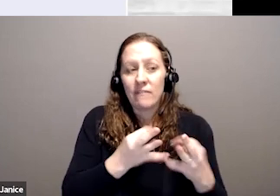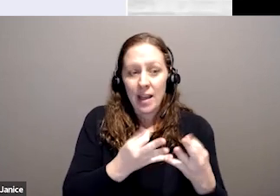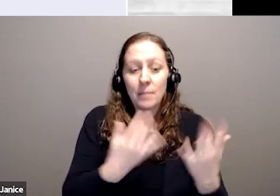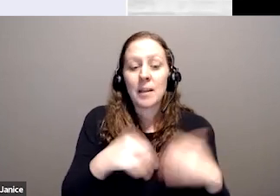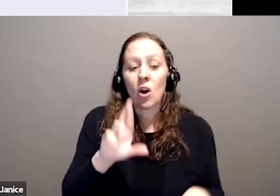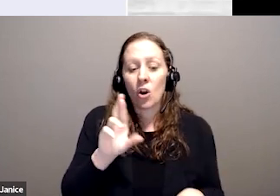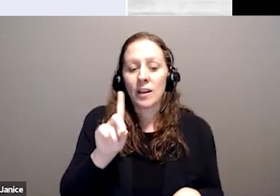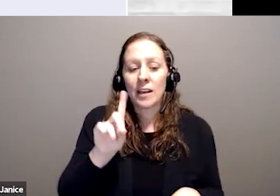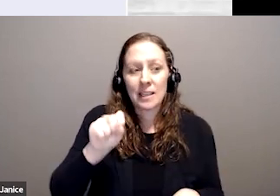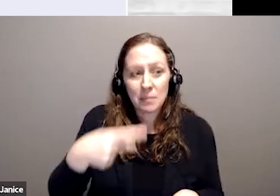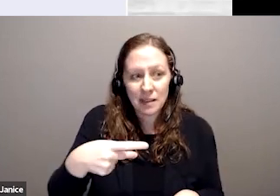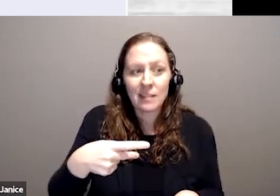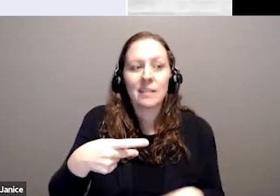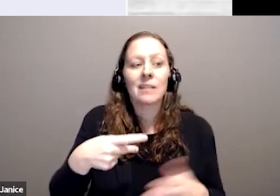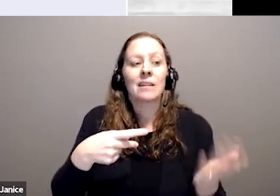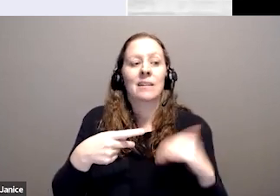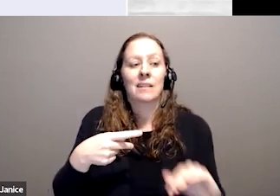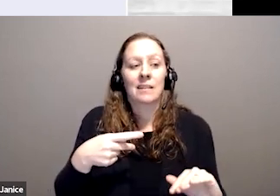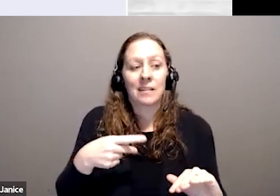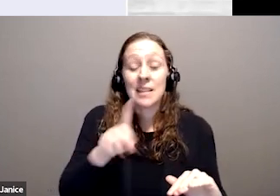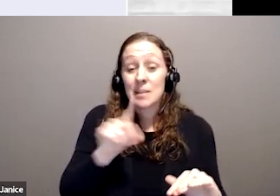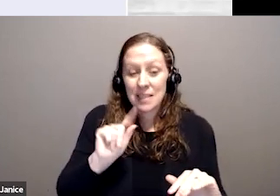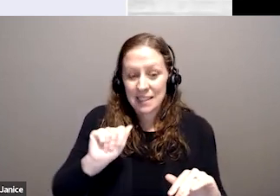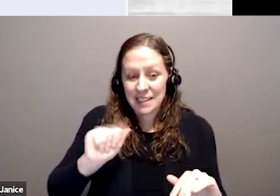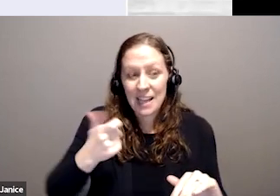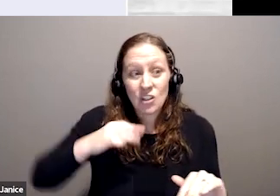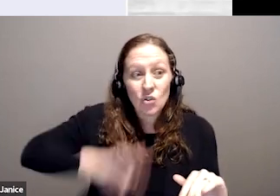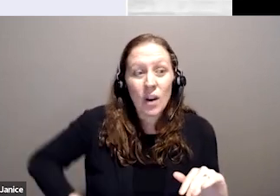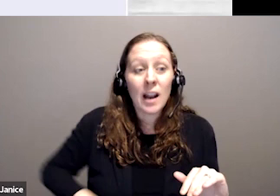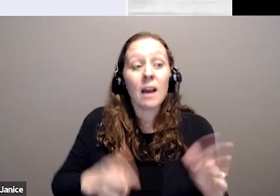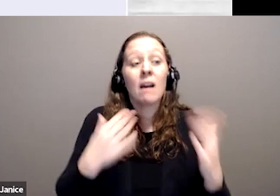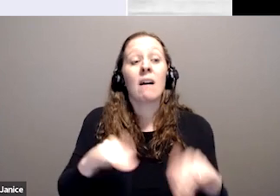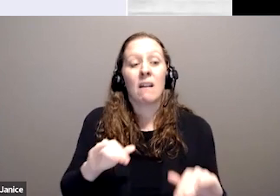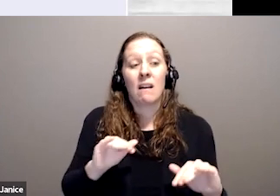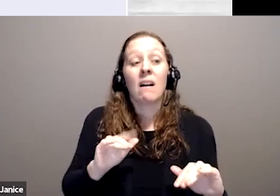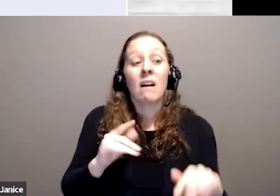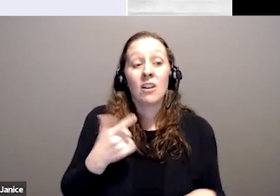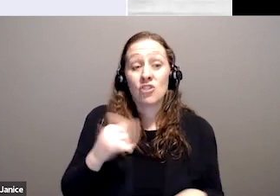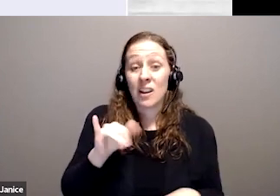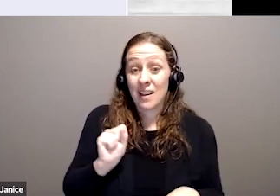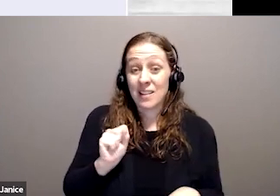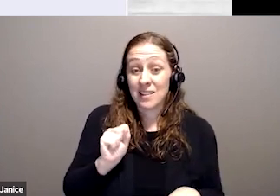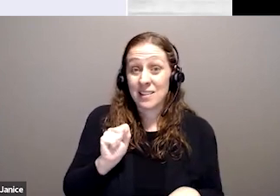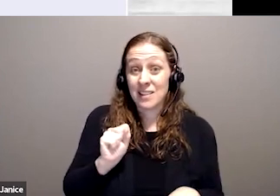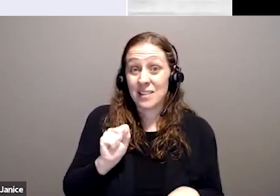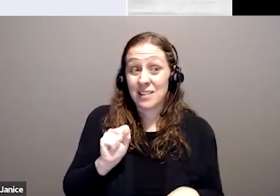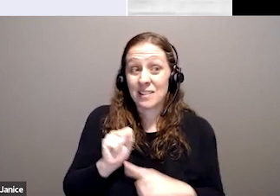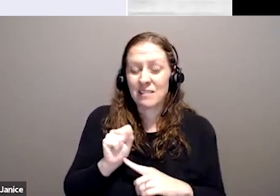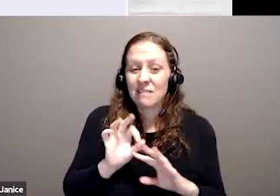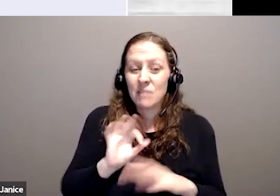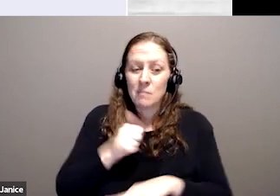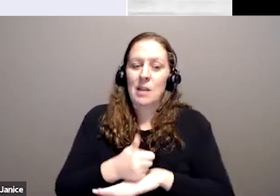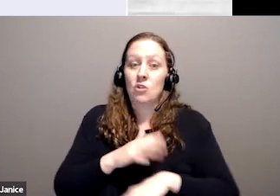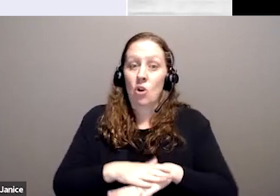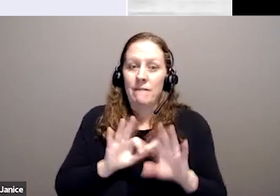single, the disability tax credit is single, but the GIS that the government says it's going to use from the throne speech is a family